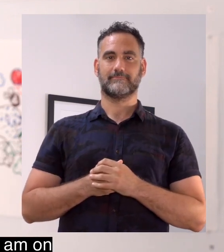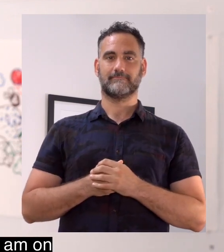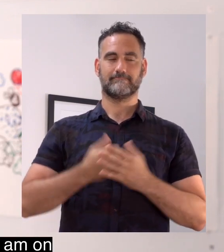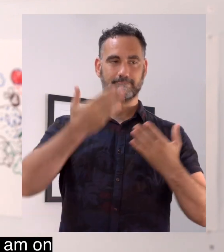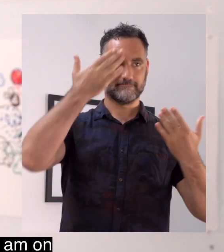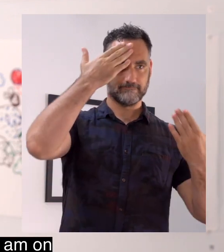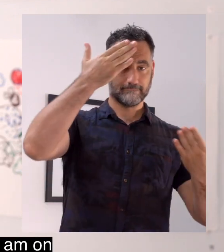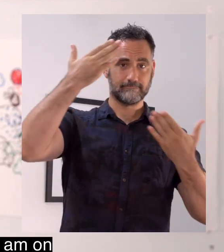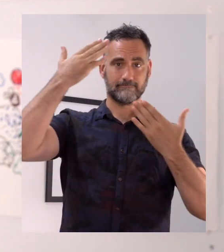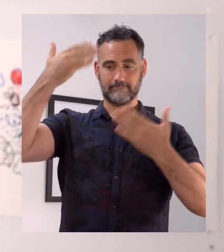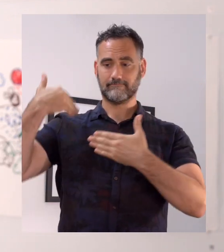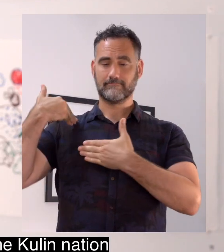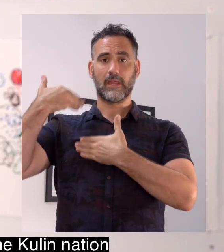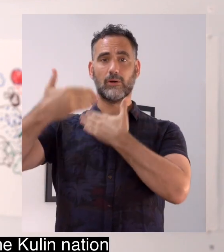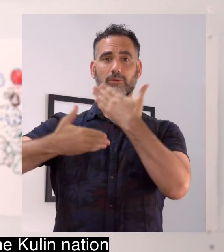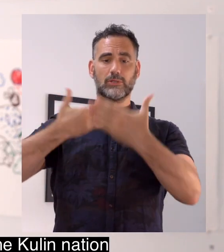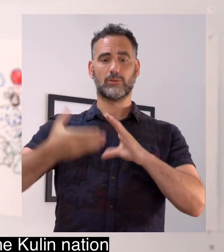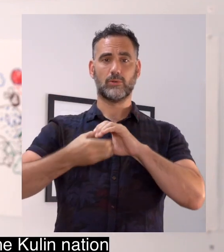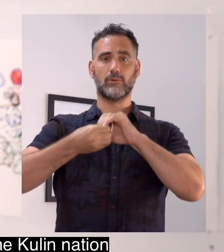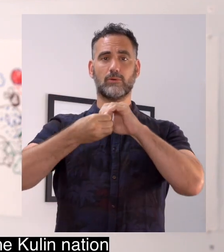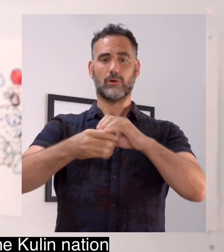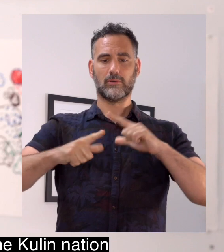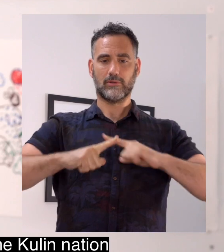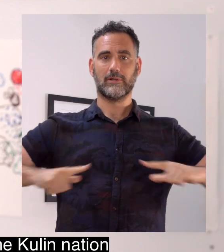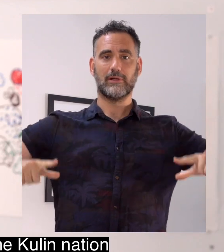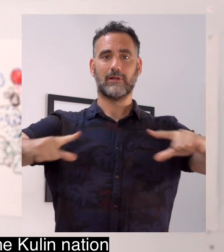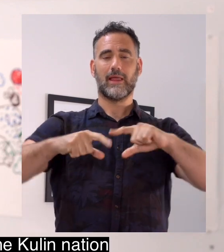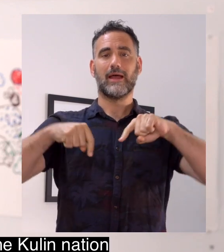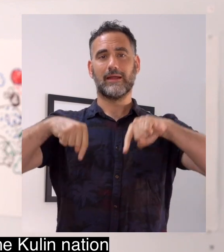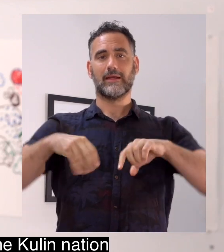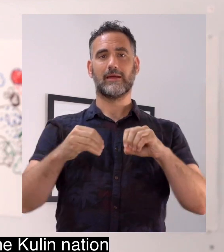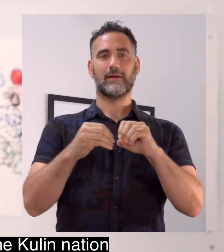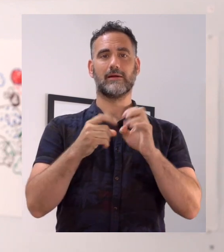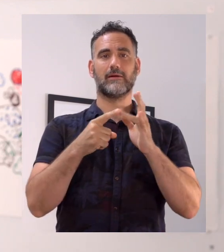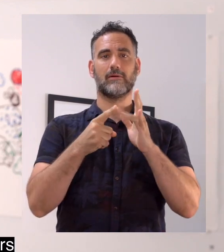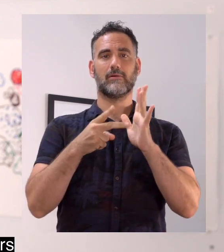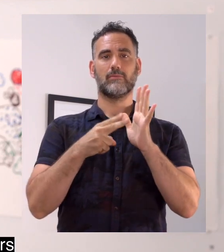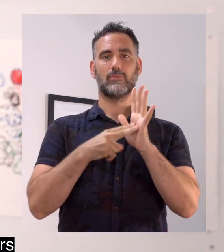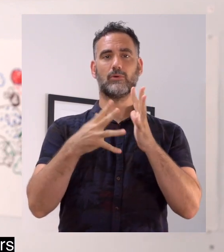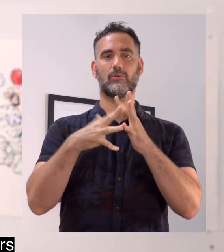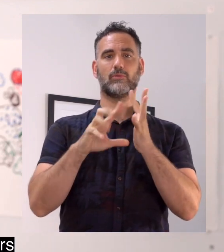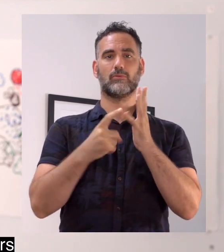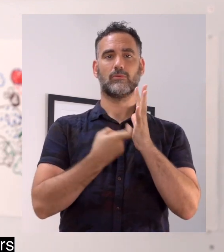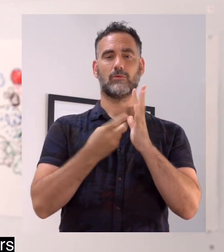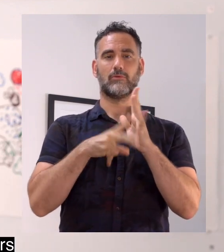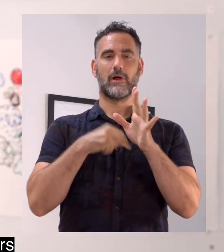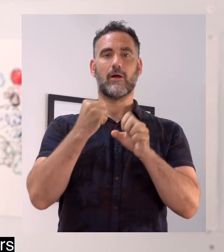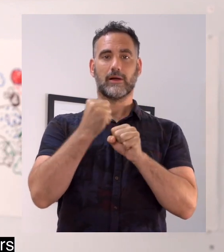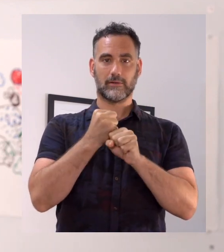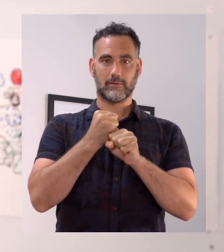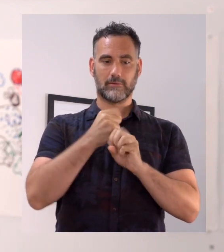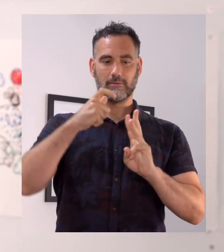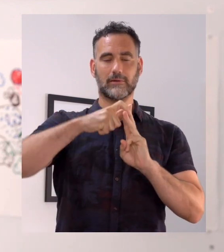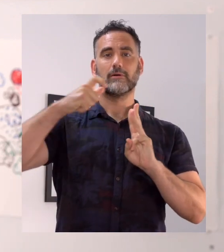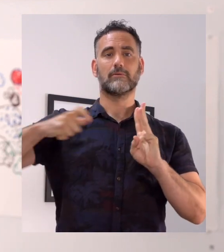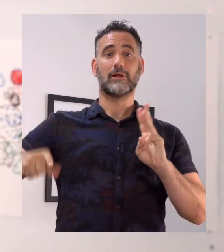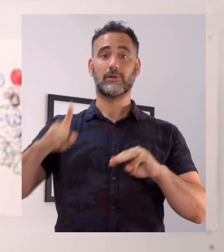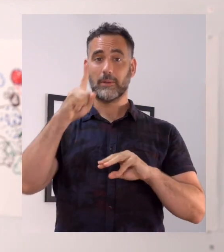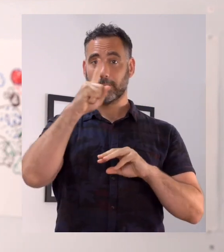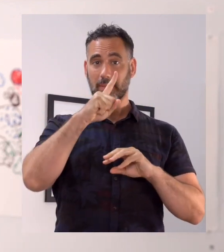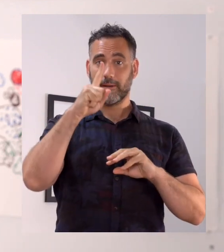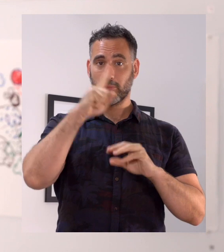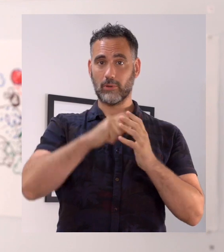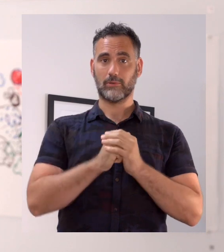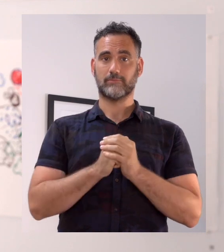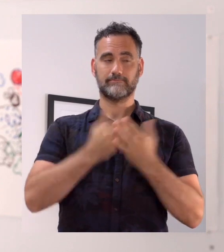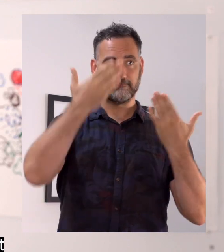owners of the land that I'm on, the Boon Wurrung and the Wurundjeri people of the Kulin Nation and pay my respects to their Elders past, present and